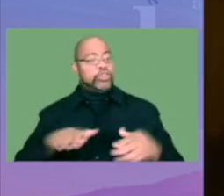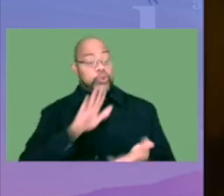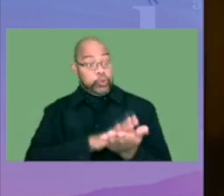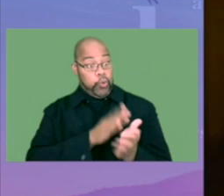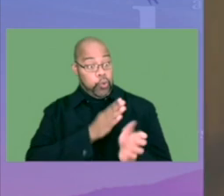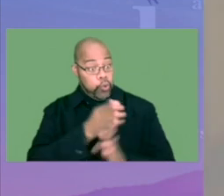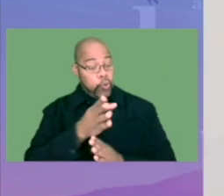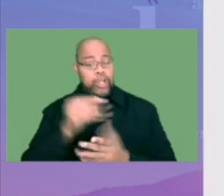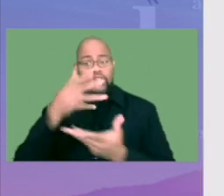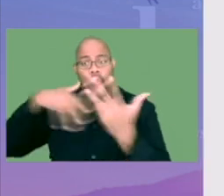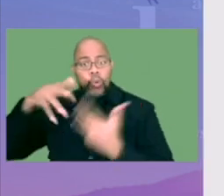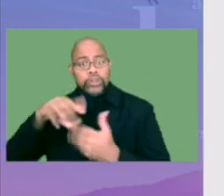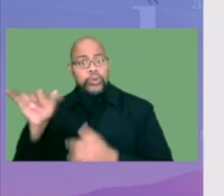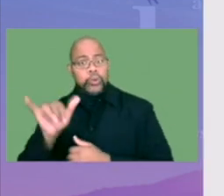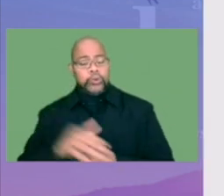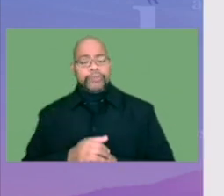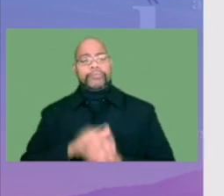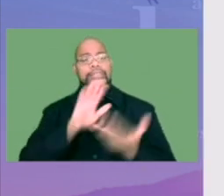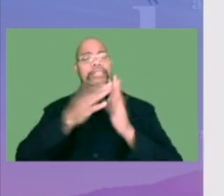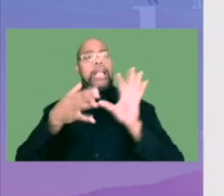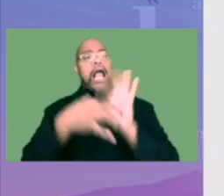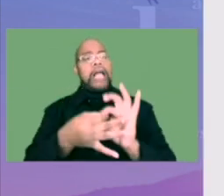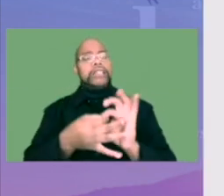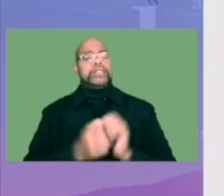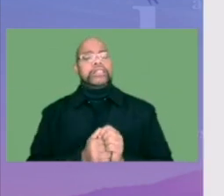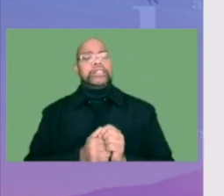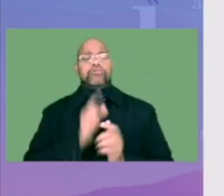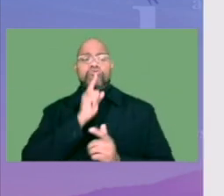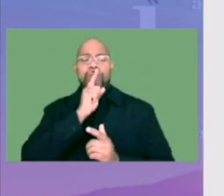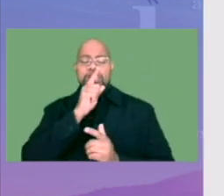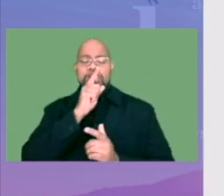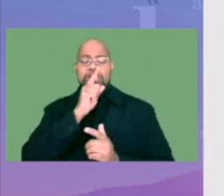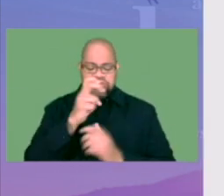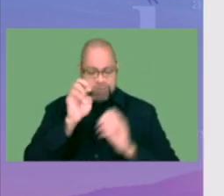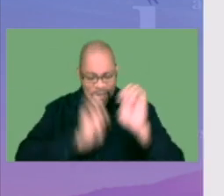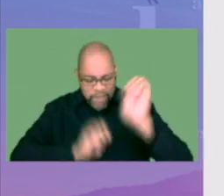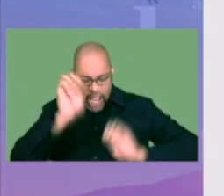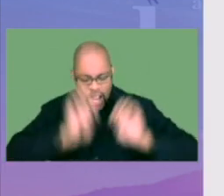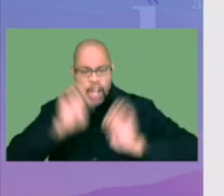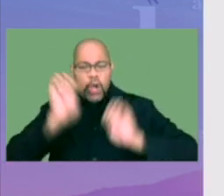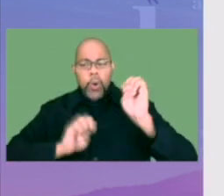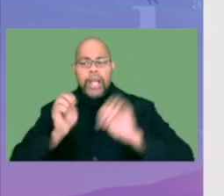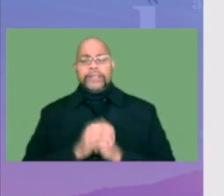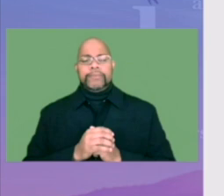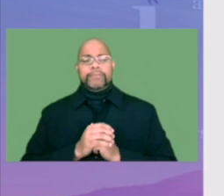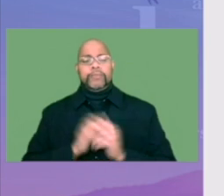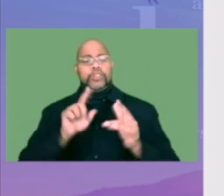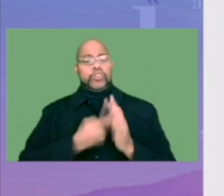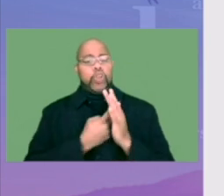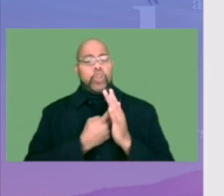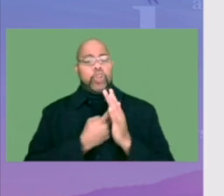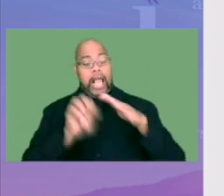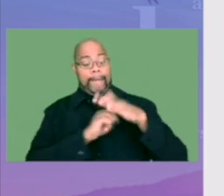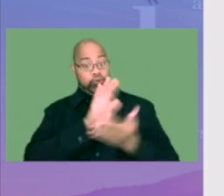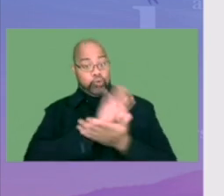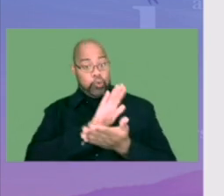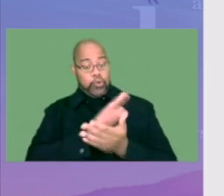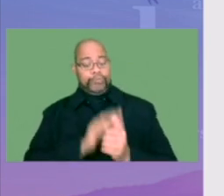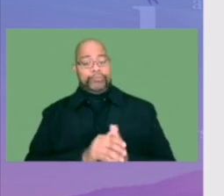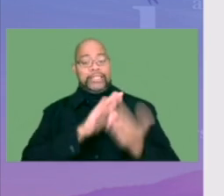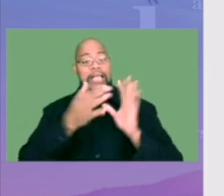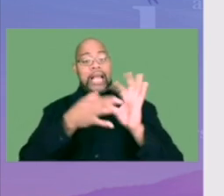and socially. CityConnects has been rigorously evaluated. Starting in elementary school,